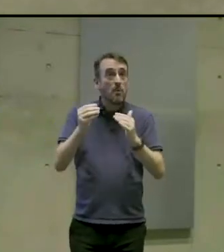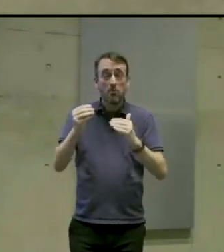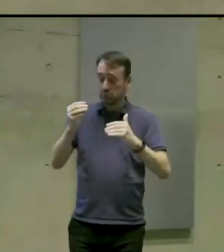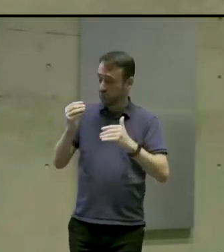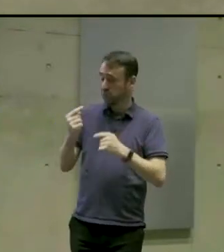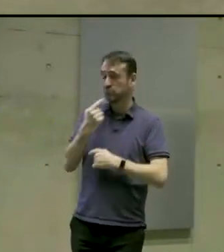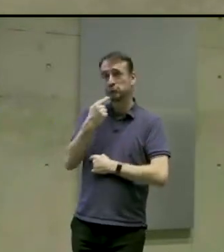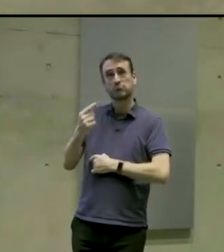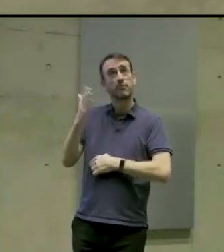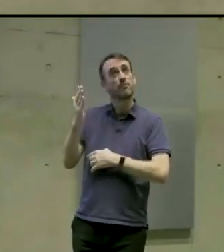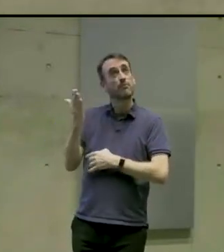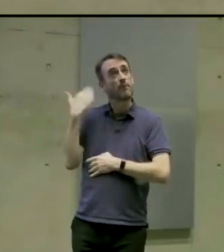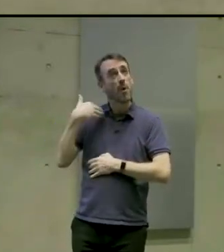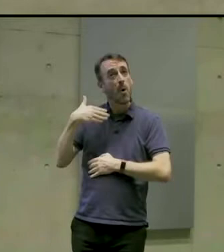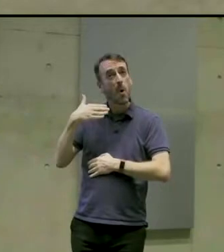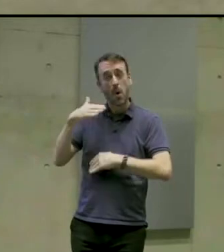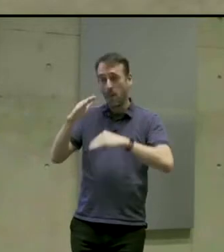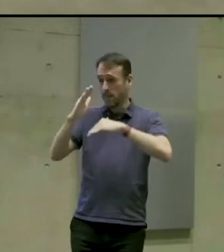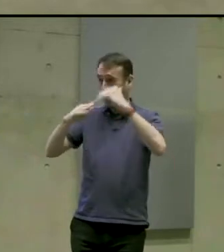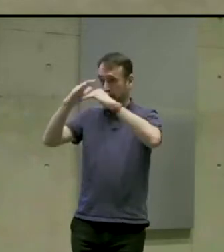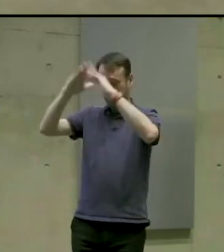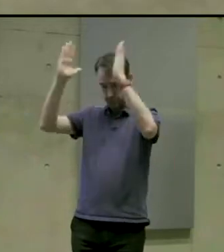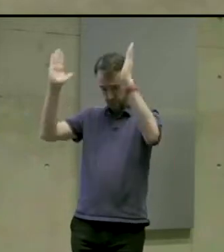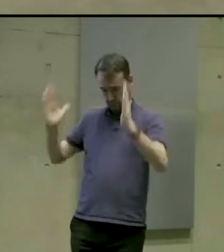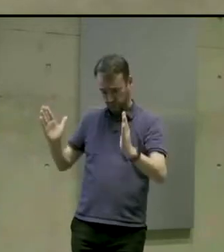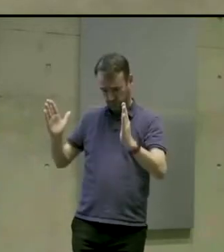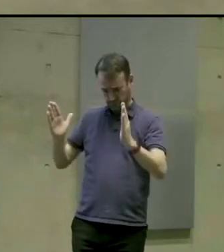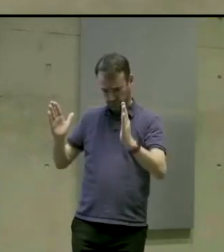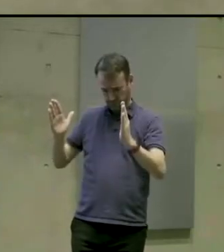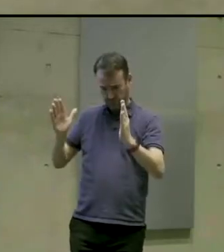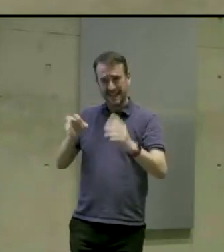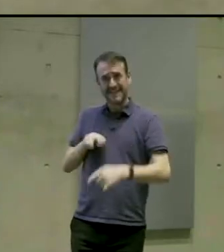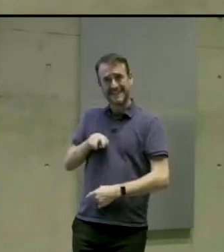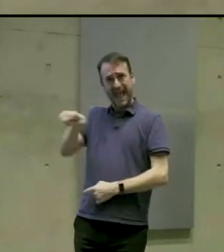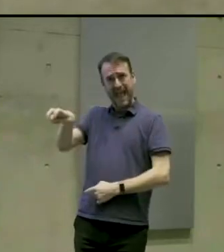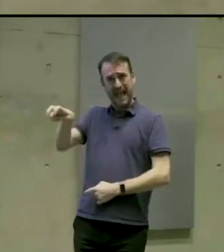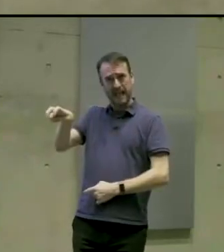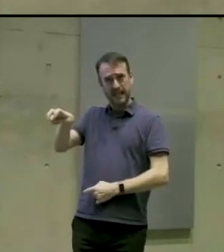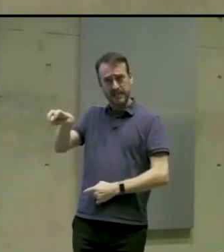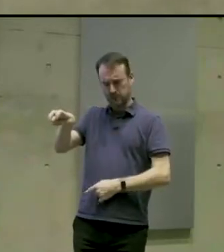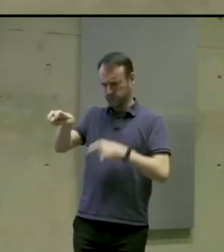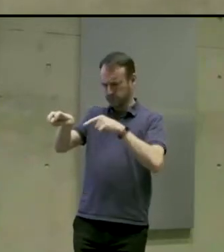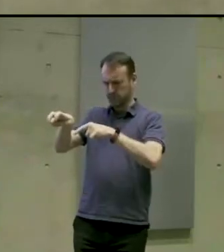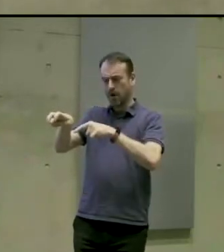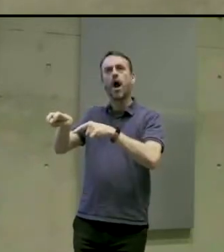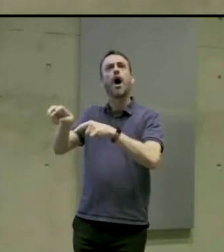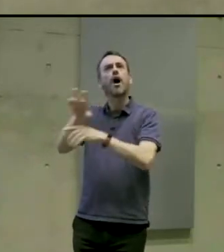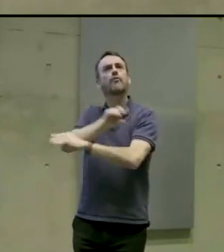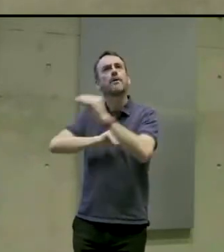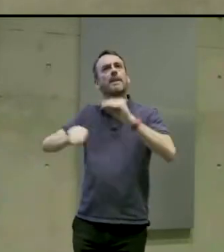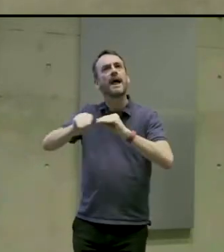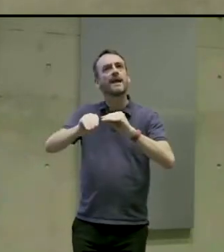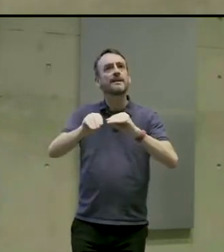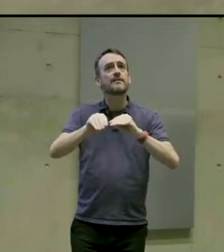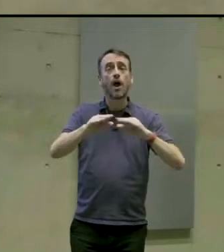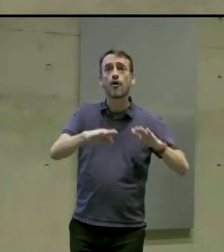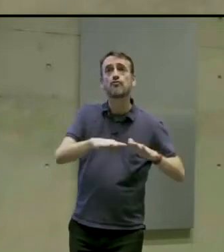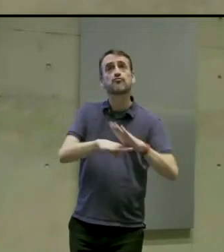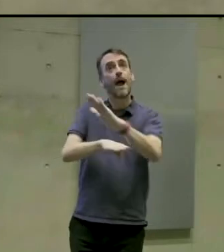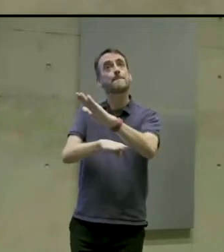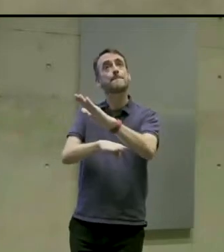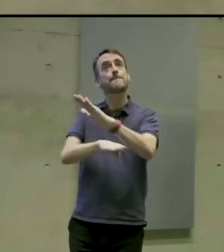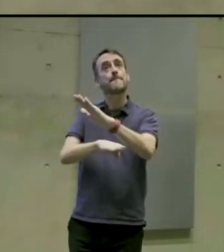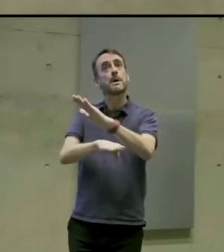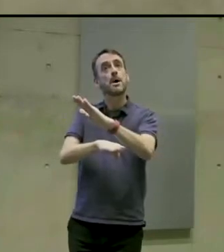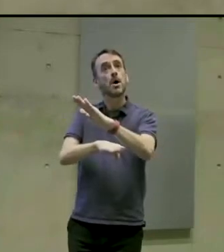building. We're not removing the stairs but we're providing those options so if someone who can't access the building through